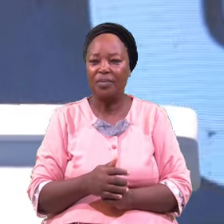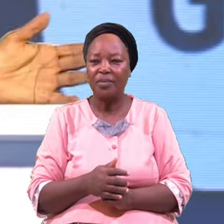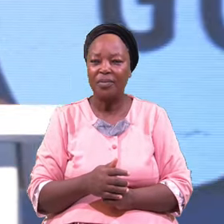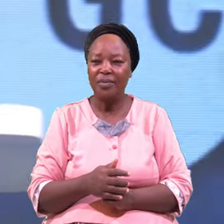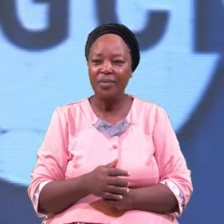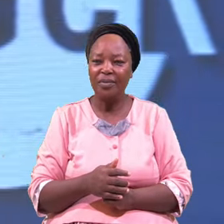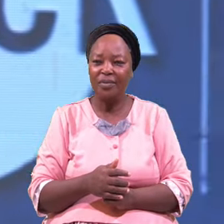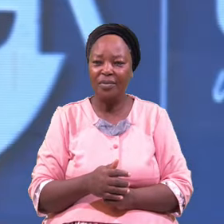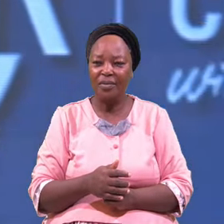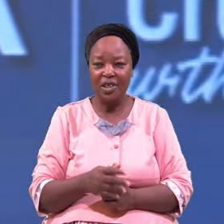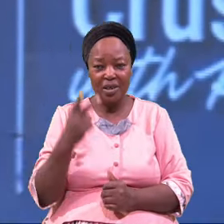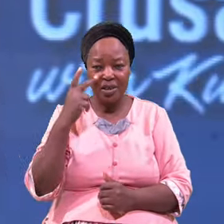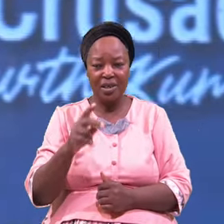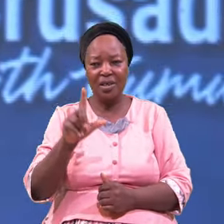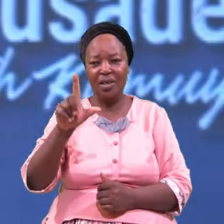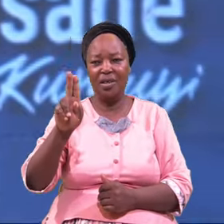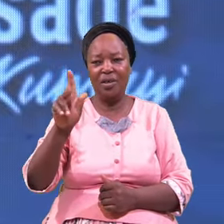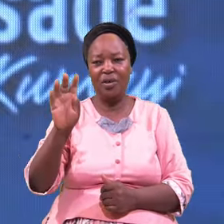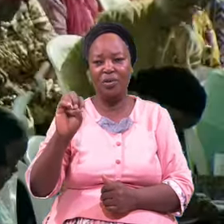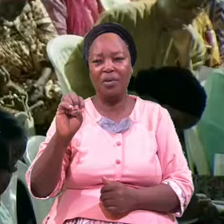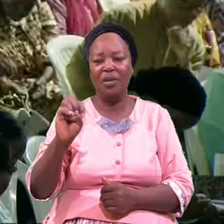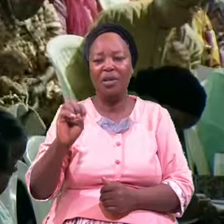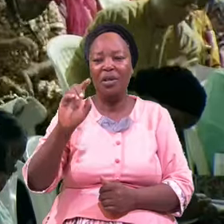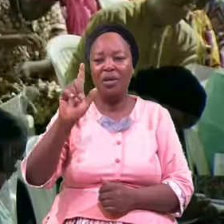And Look At Luke Chapter 11